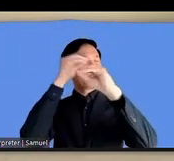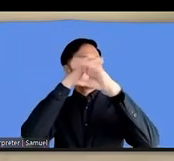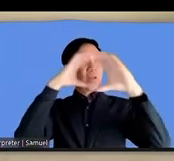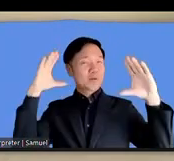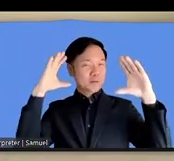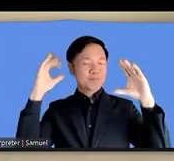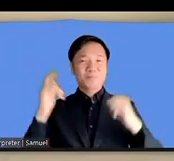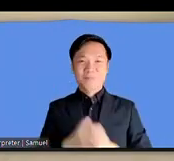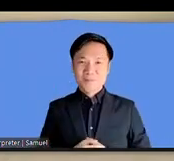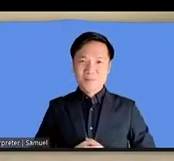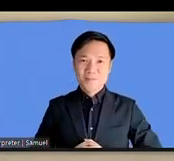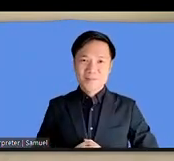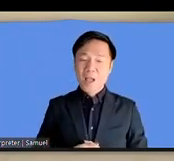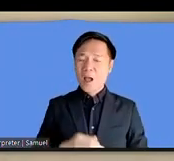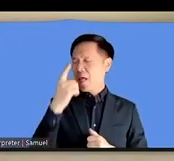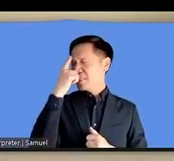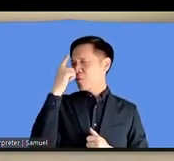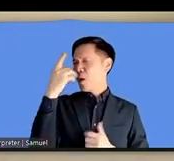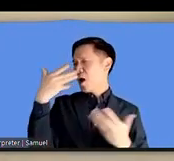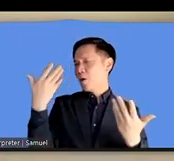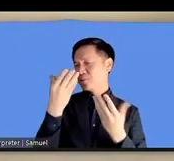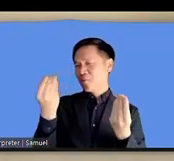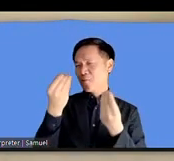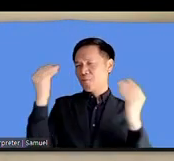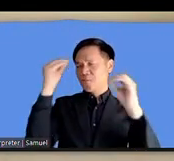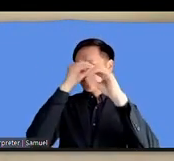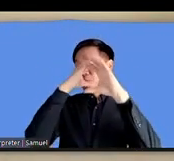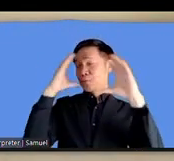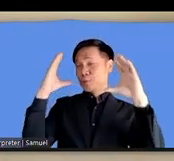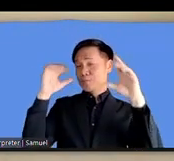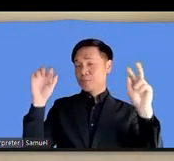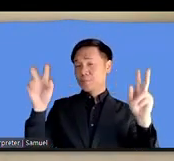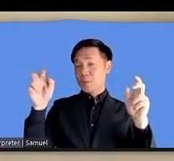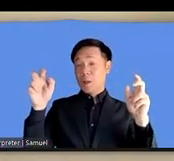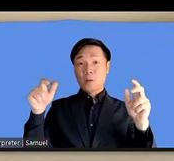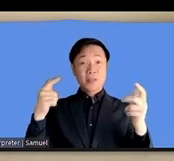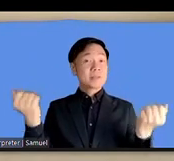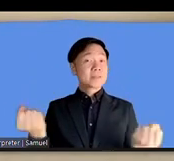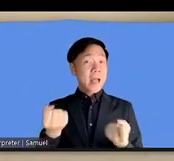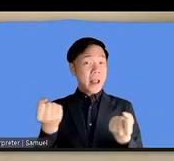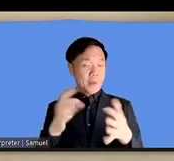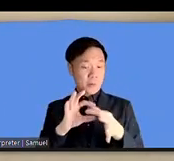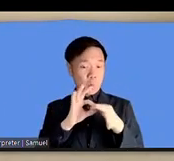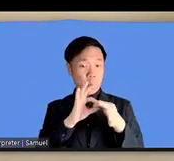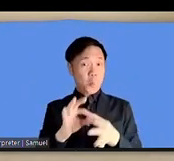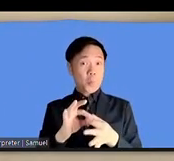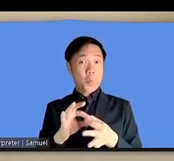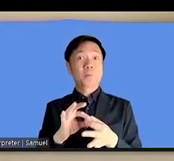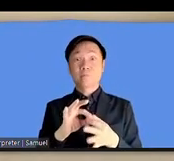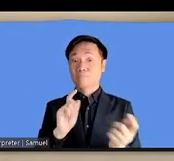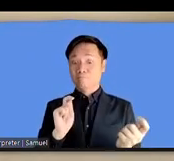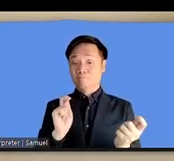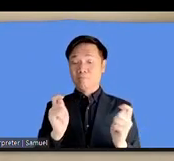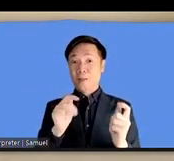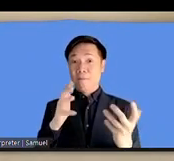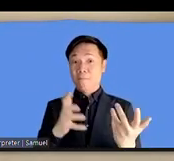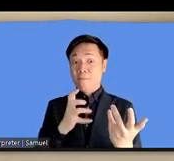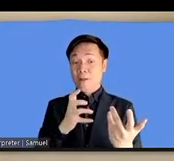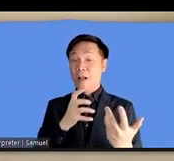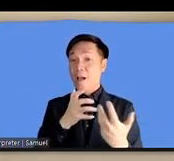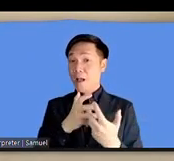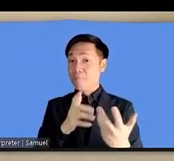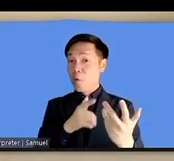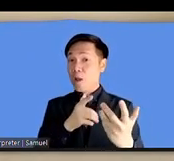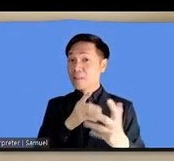-envisioning the future dynamic coalition on accessibility and disability is an advocate of